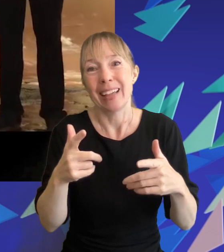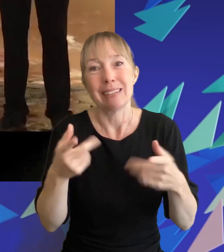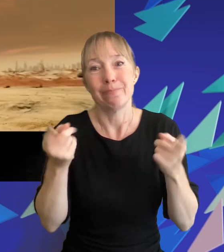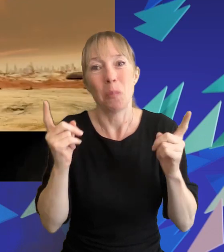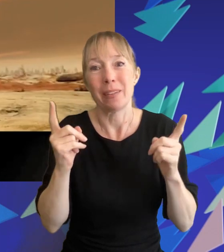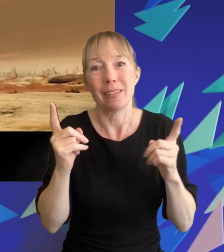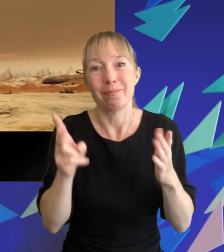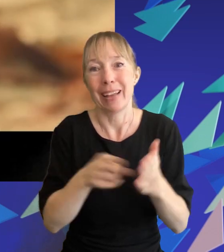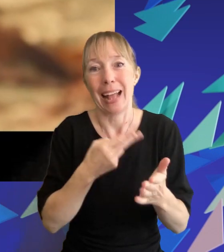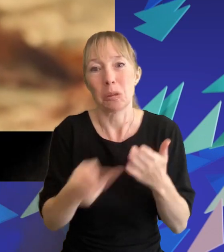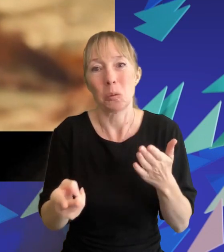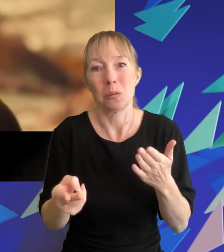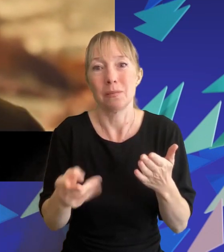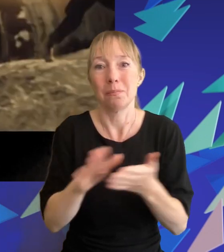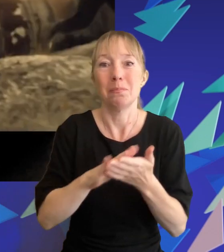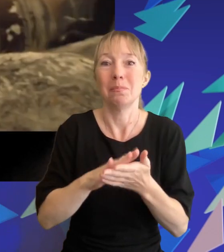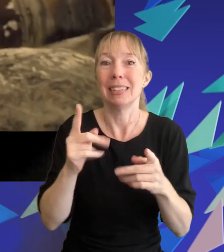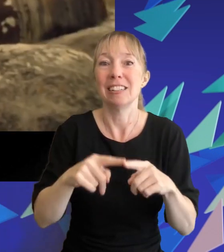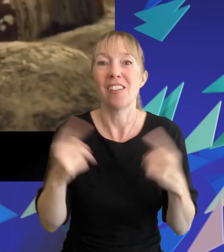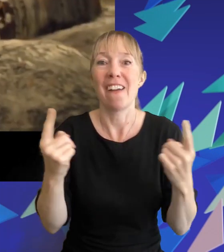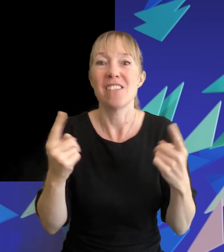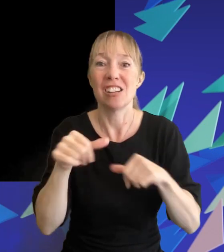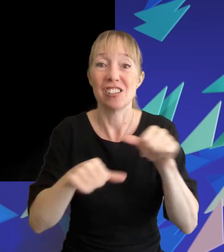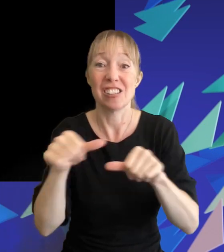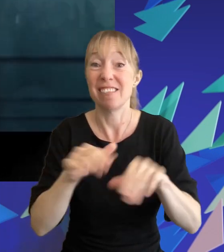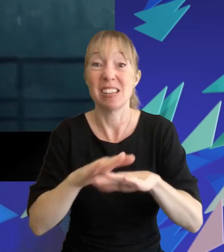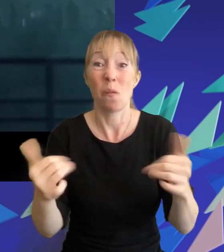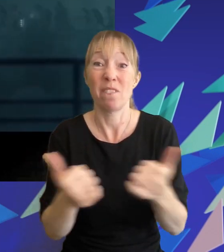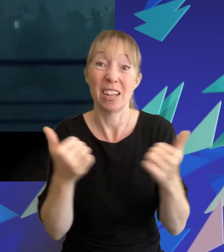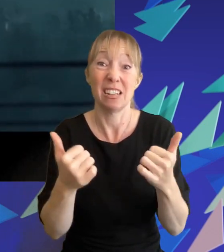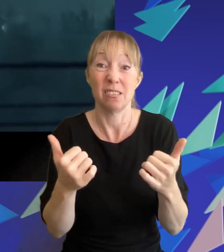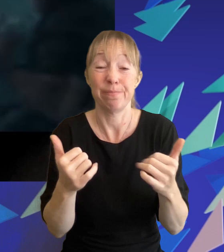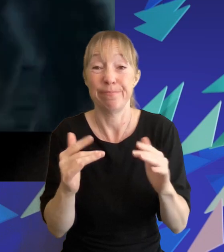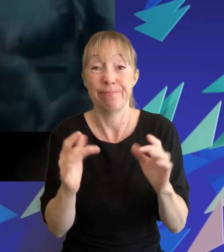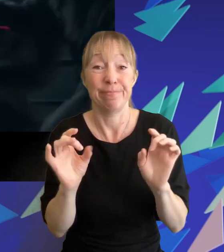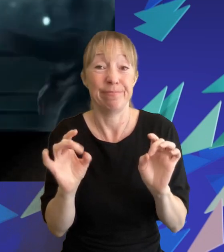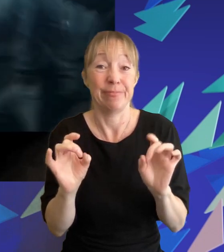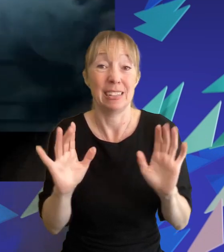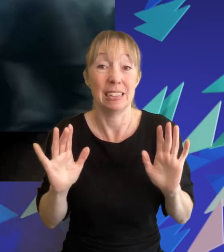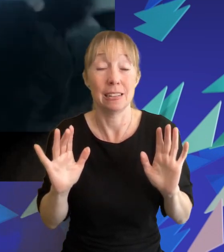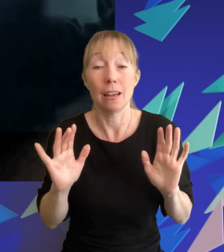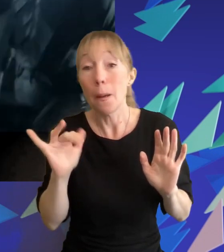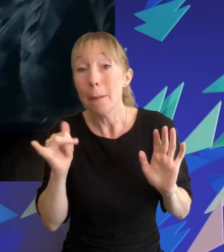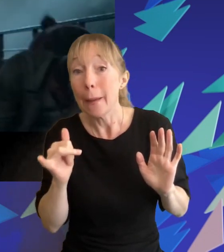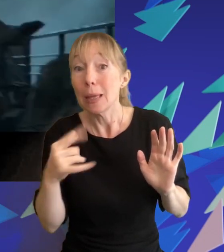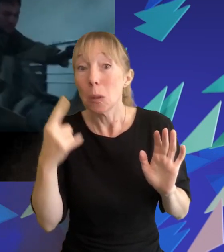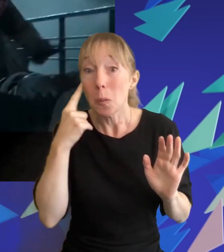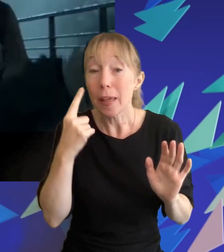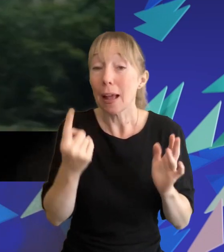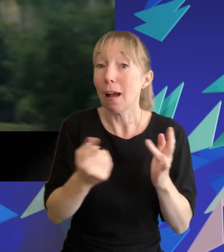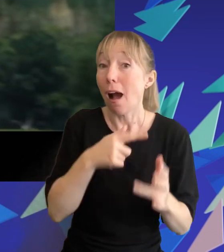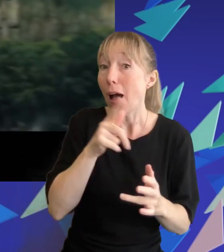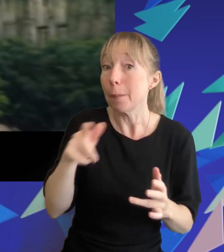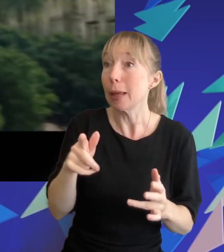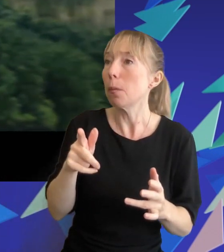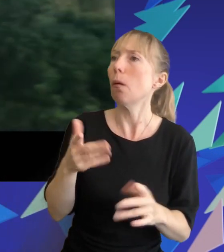divergent series unfinished most likely forever you'd think this might have sent somewhat of a message that perhaps the genre wasn't the